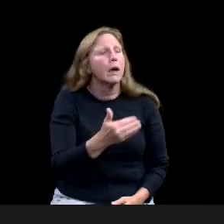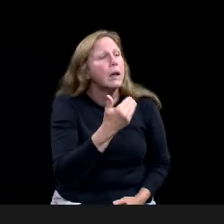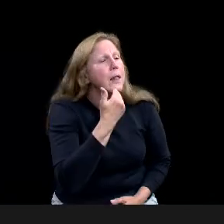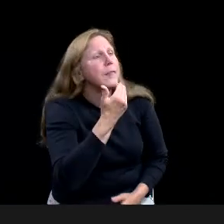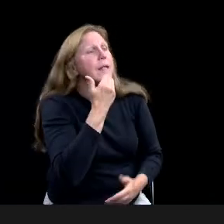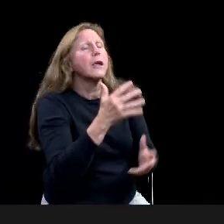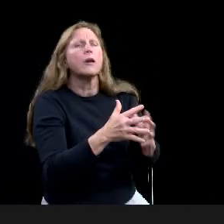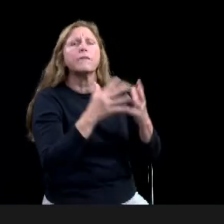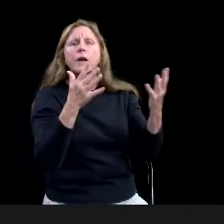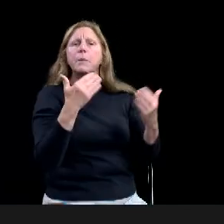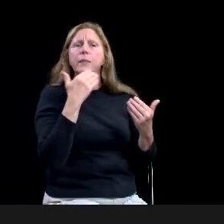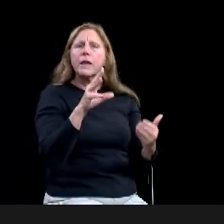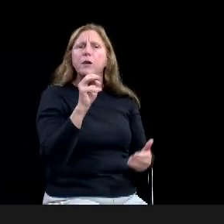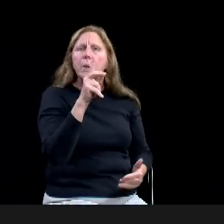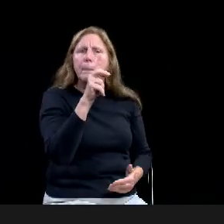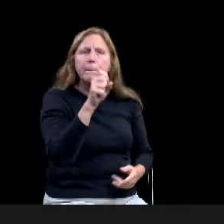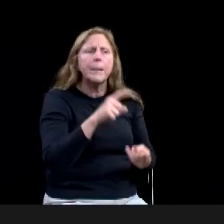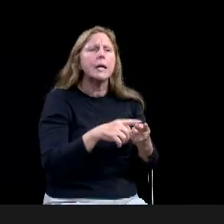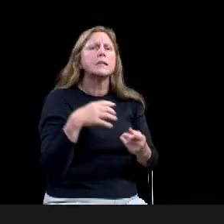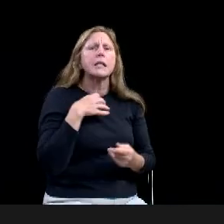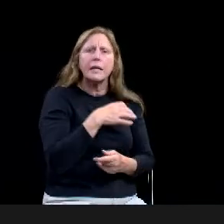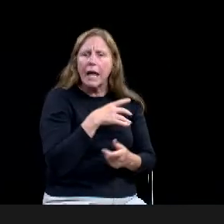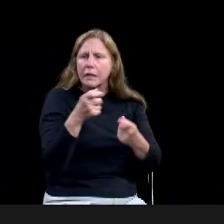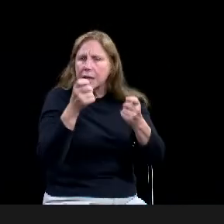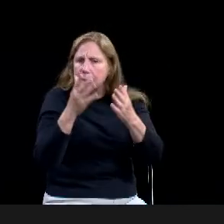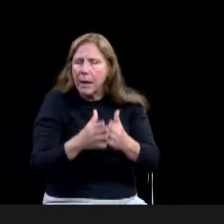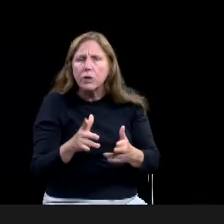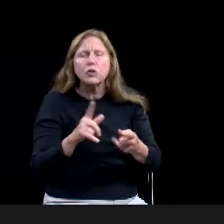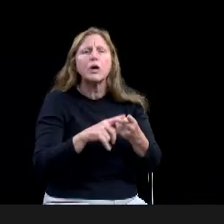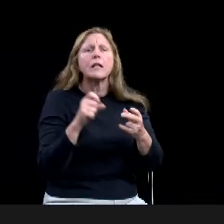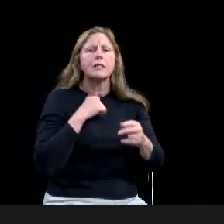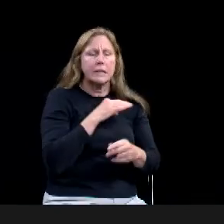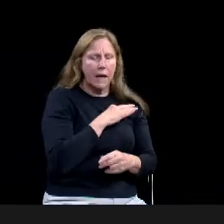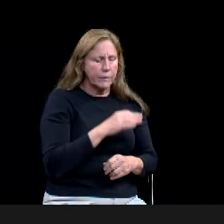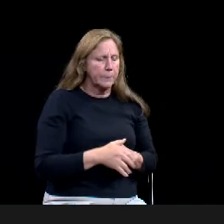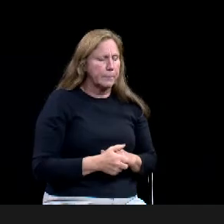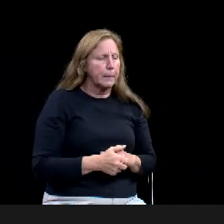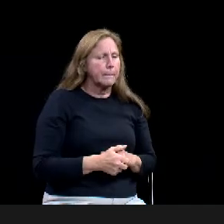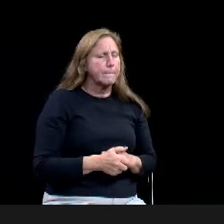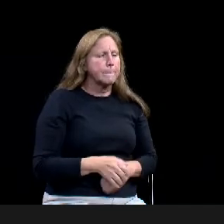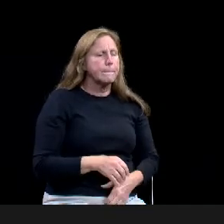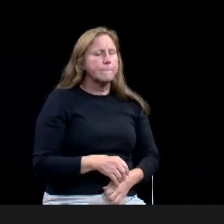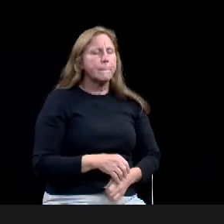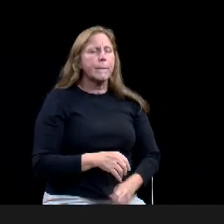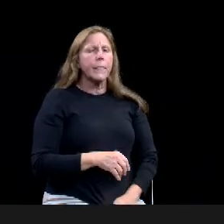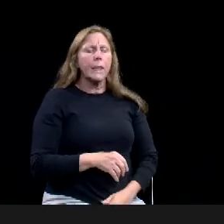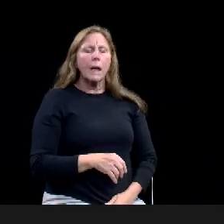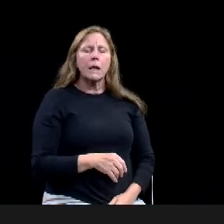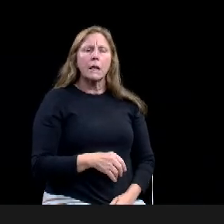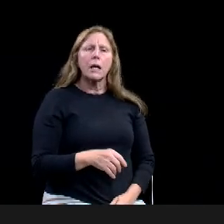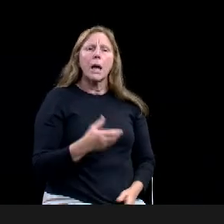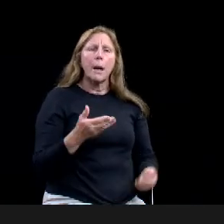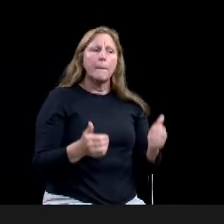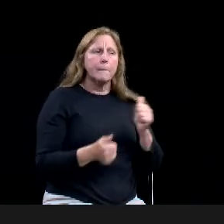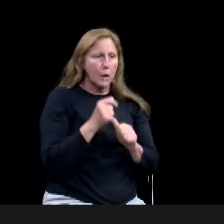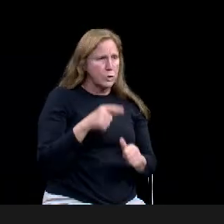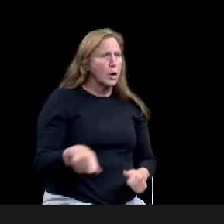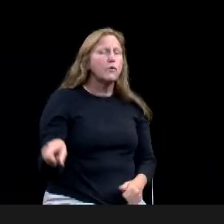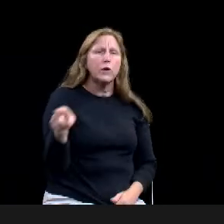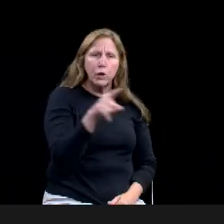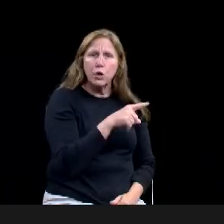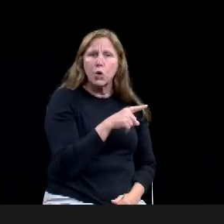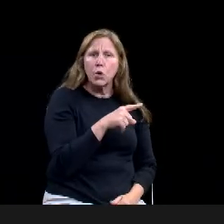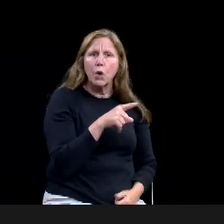I met most of you, I think in person over the last year. My name is Byron Johnson and I've been honored to serve as the director of the Texas